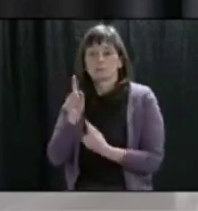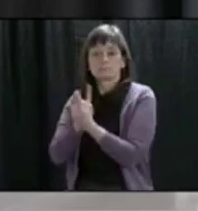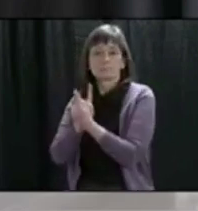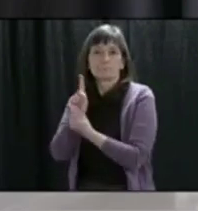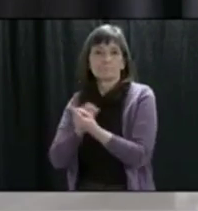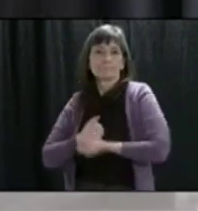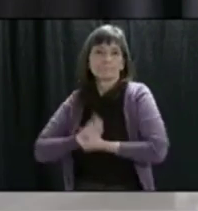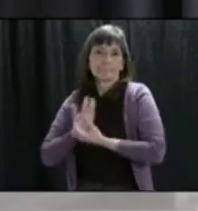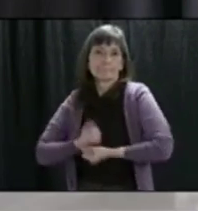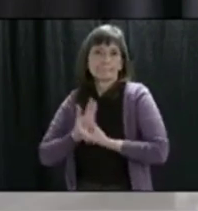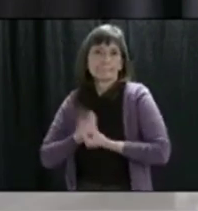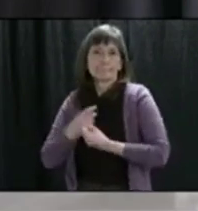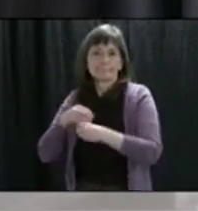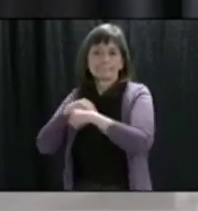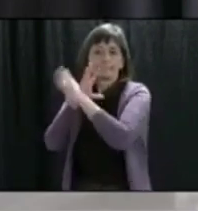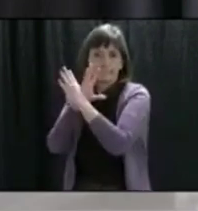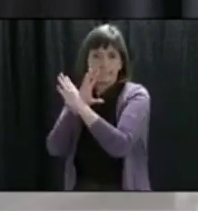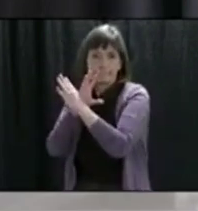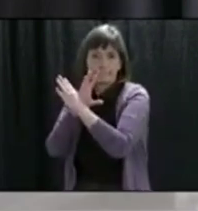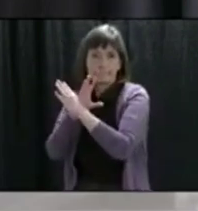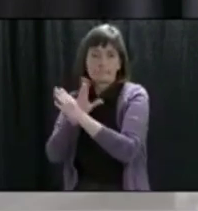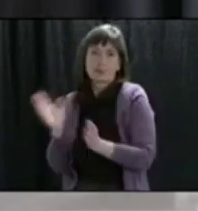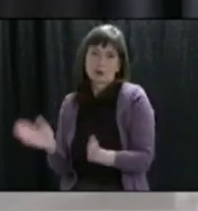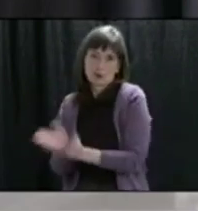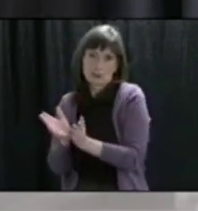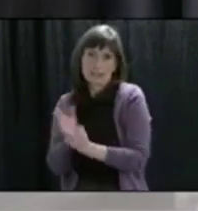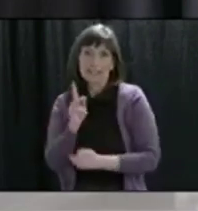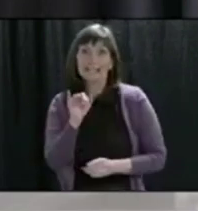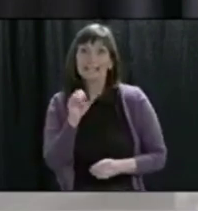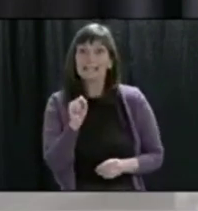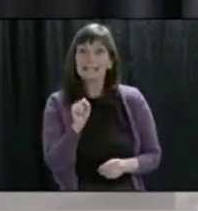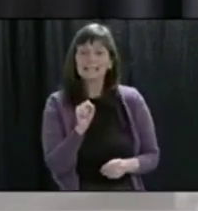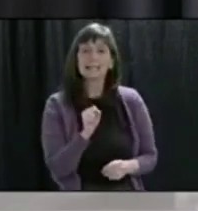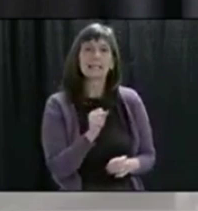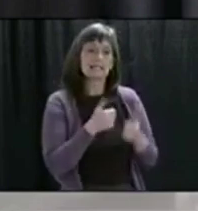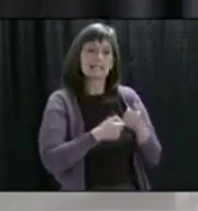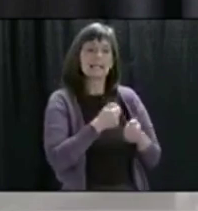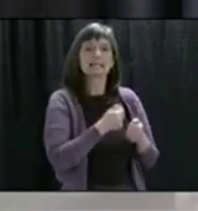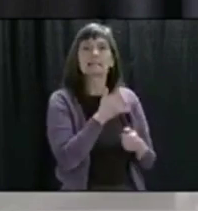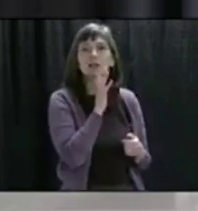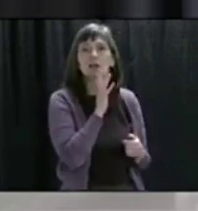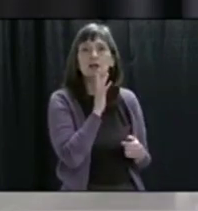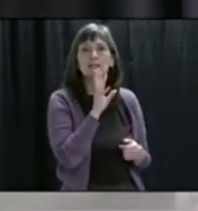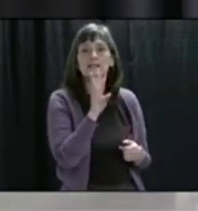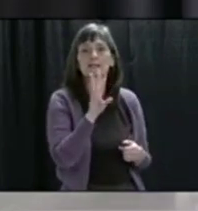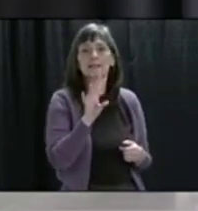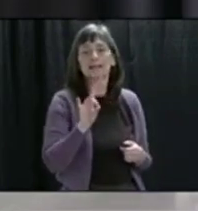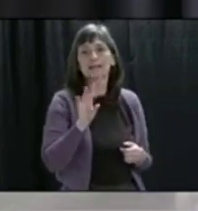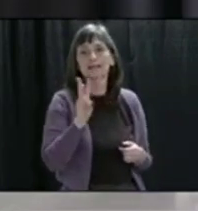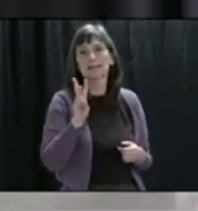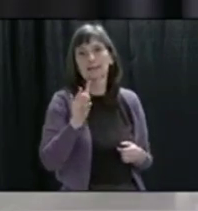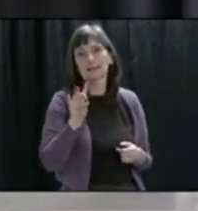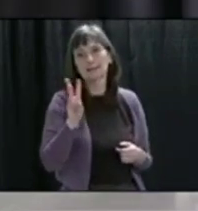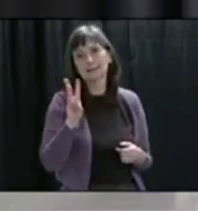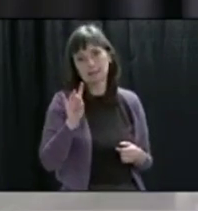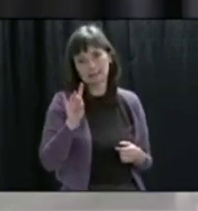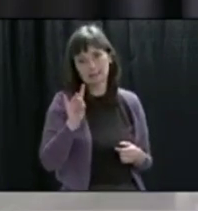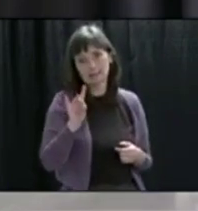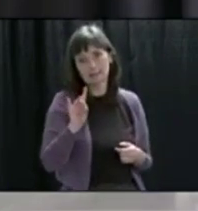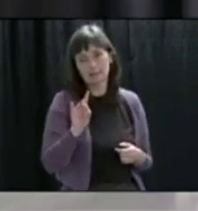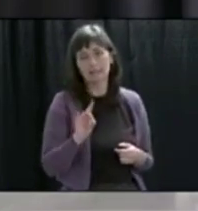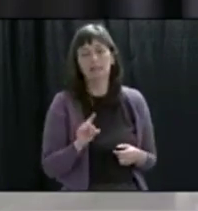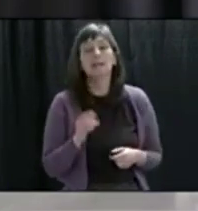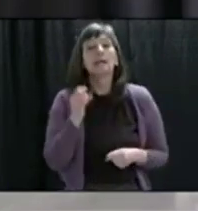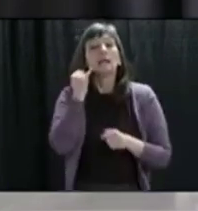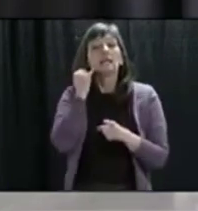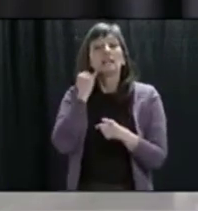I would encourage you to use that. For kids, text TALK to 686868. For